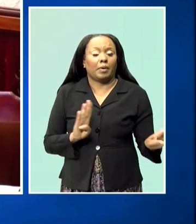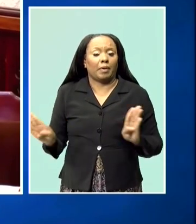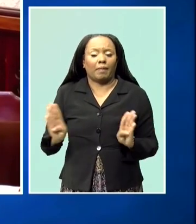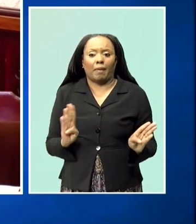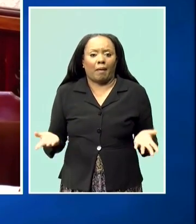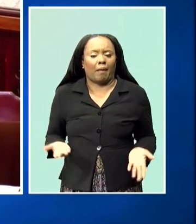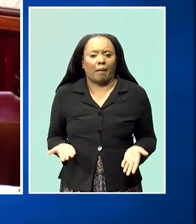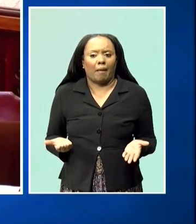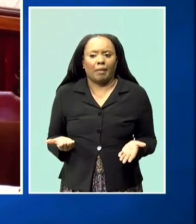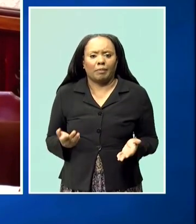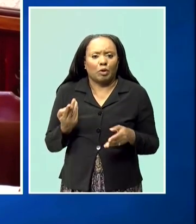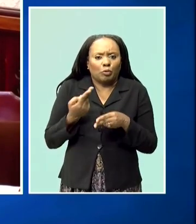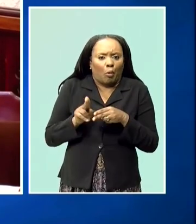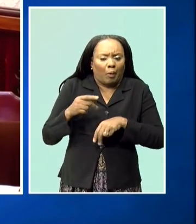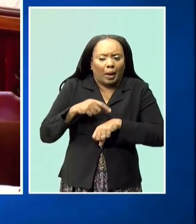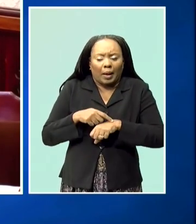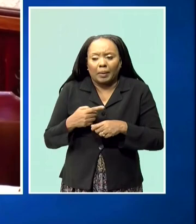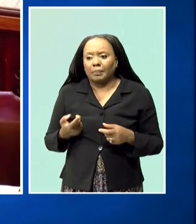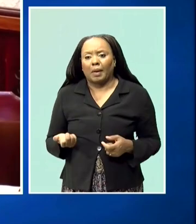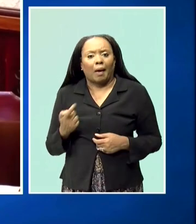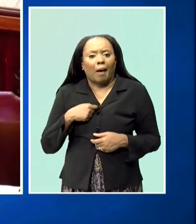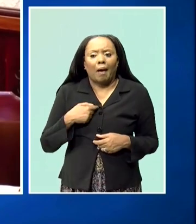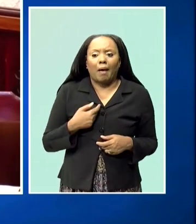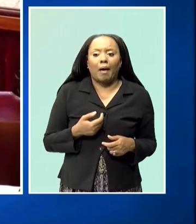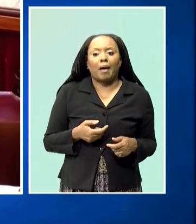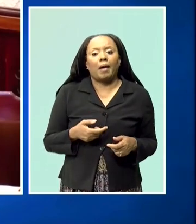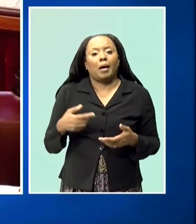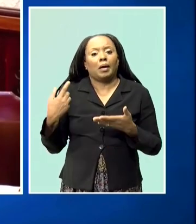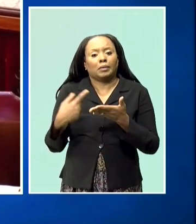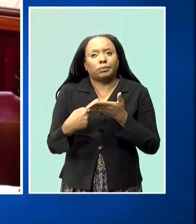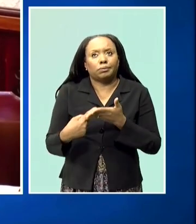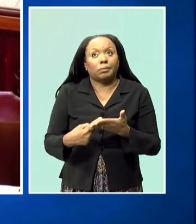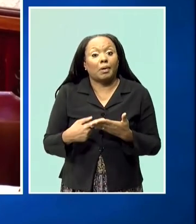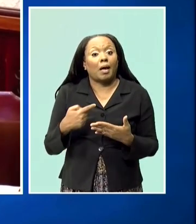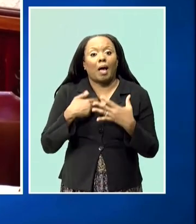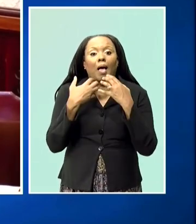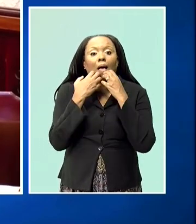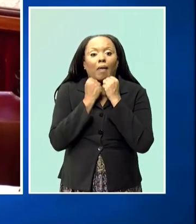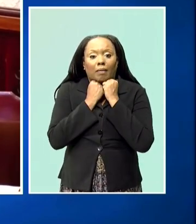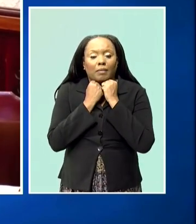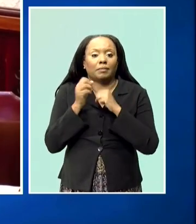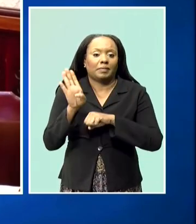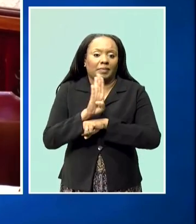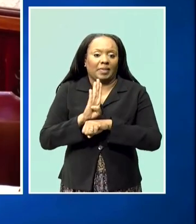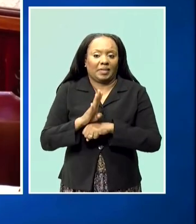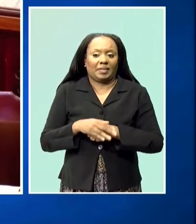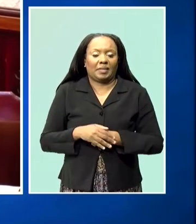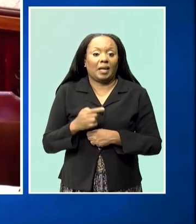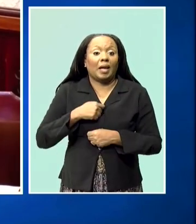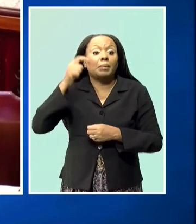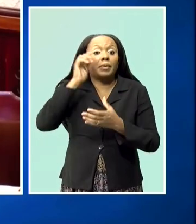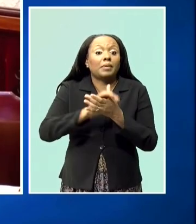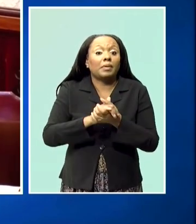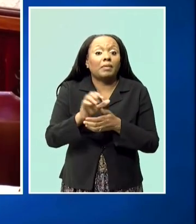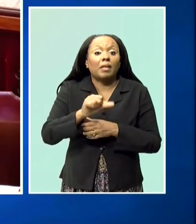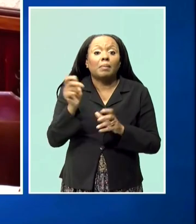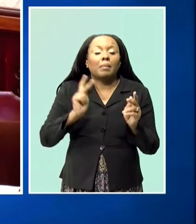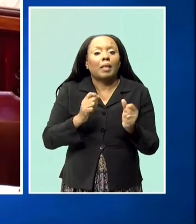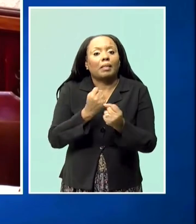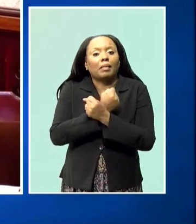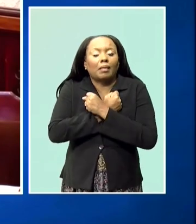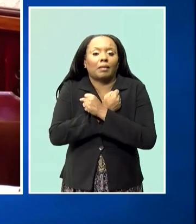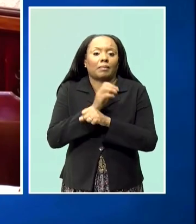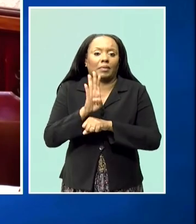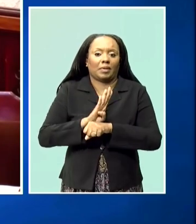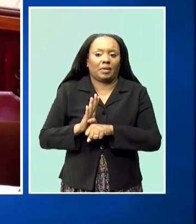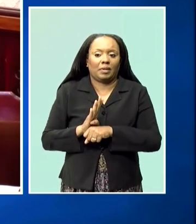What I can do is continue to speak to the fact that as somebody who loves her country and believes that others love their country, that we must